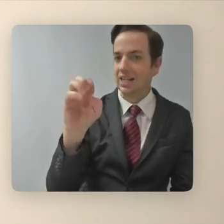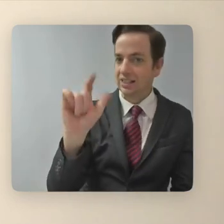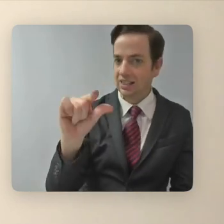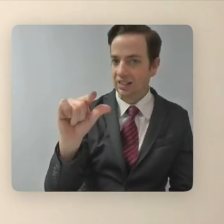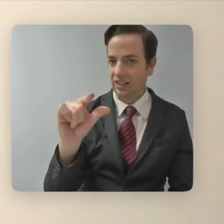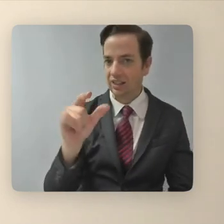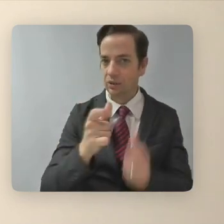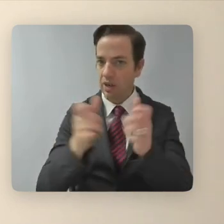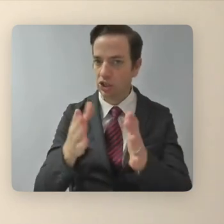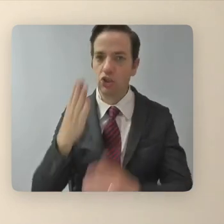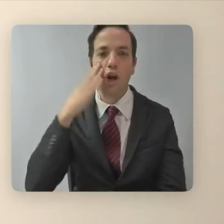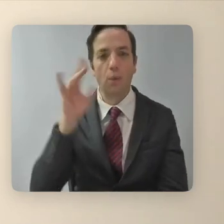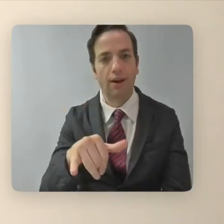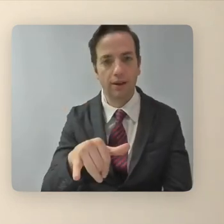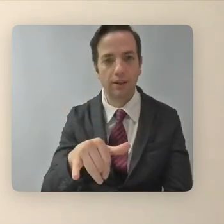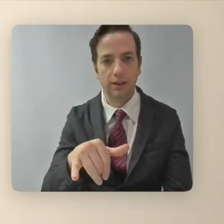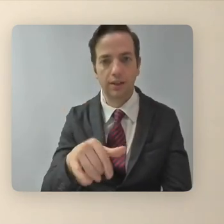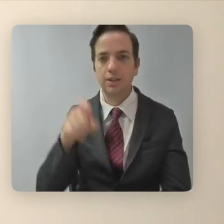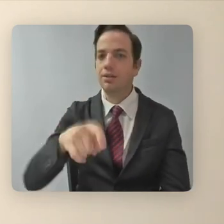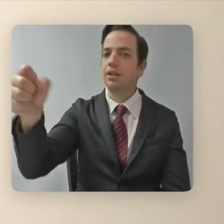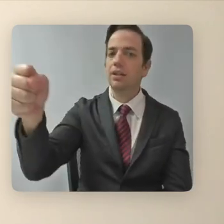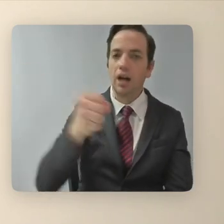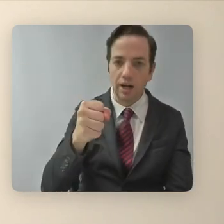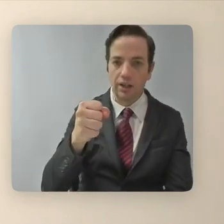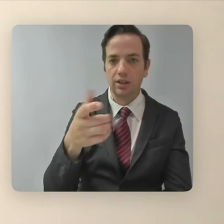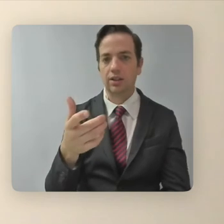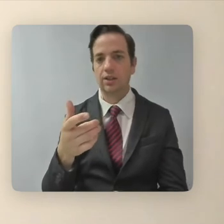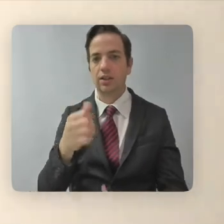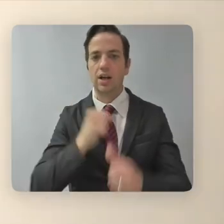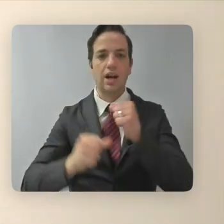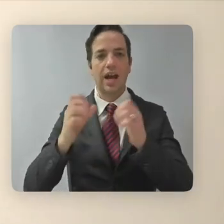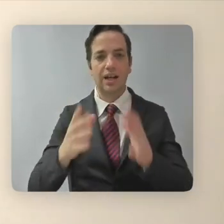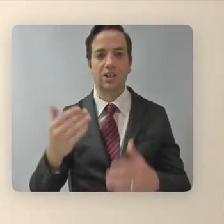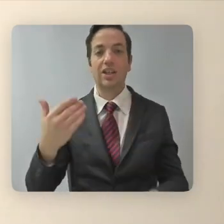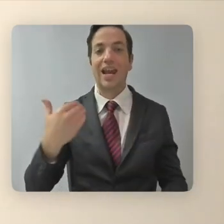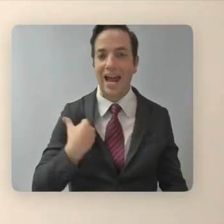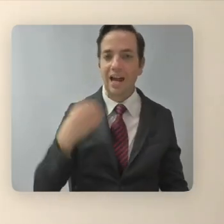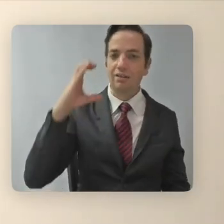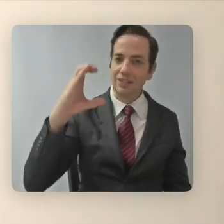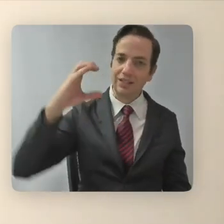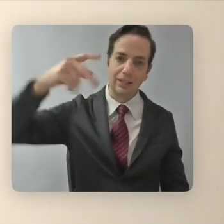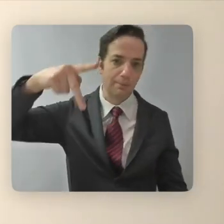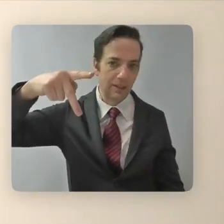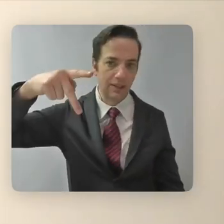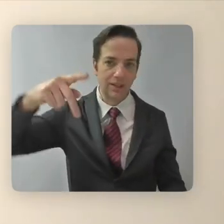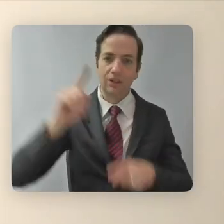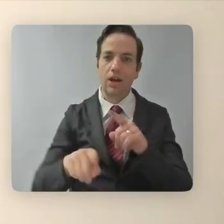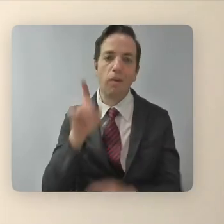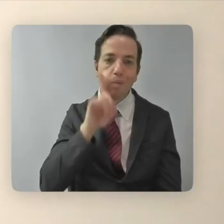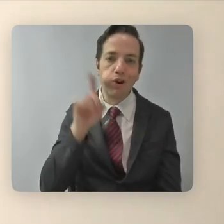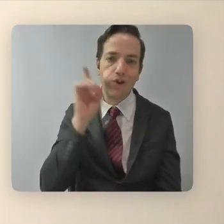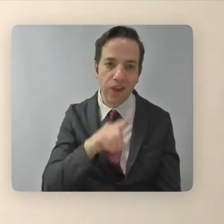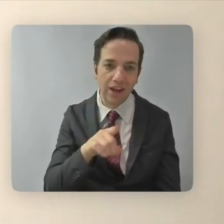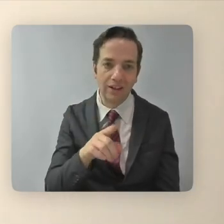that you do need to hire an actor with cerebral palsy. It can't be faked, right?